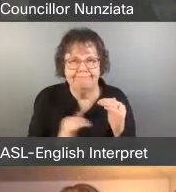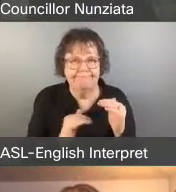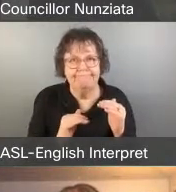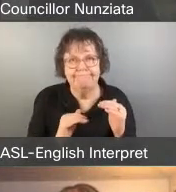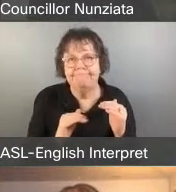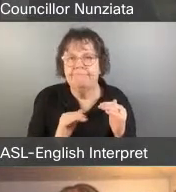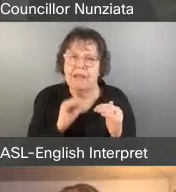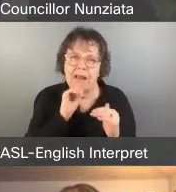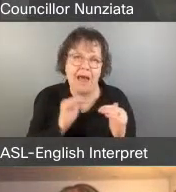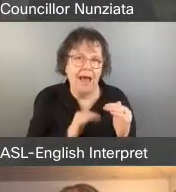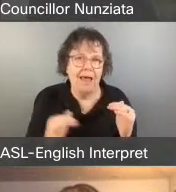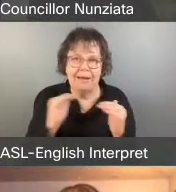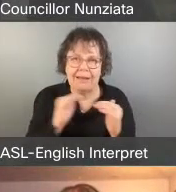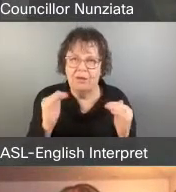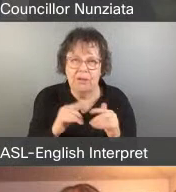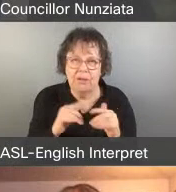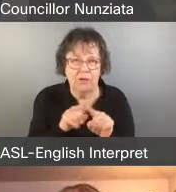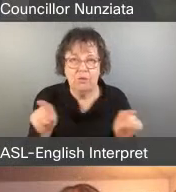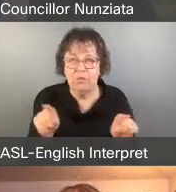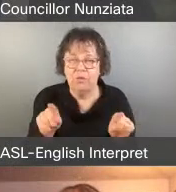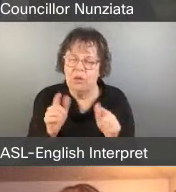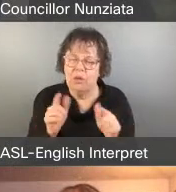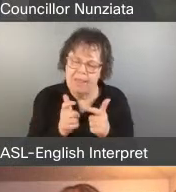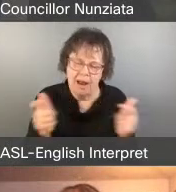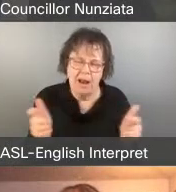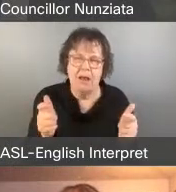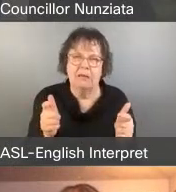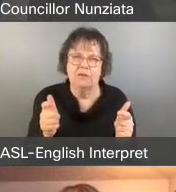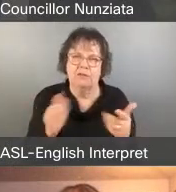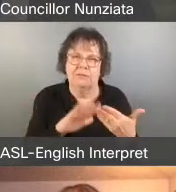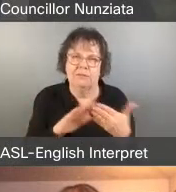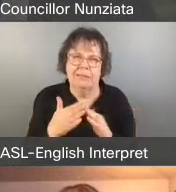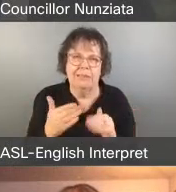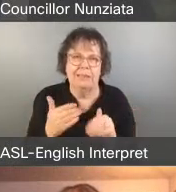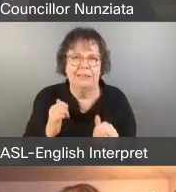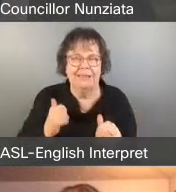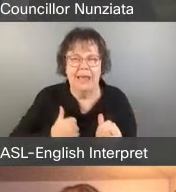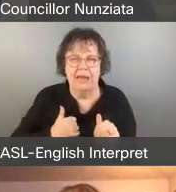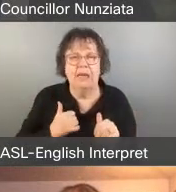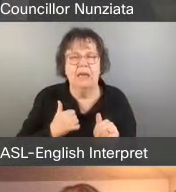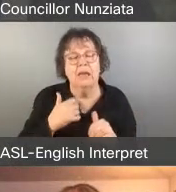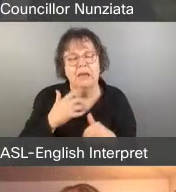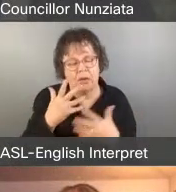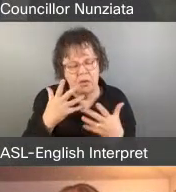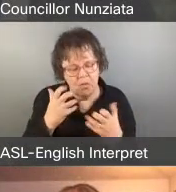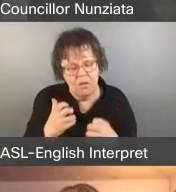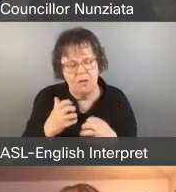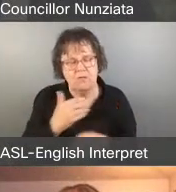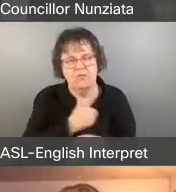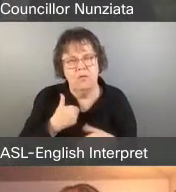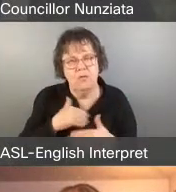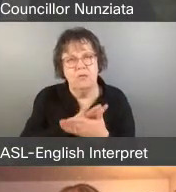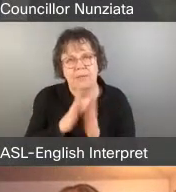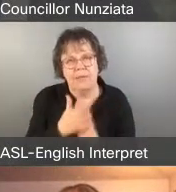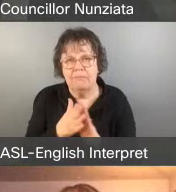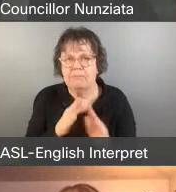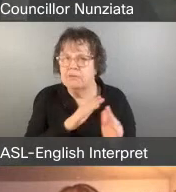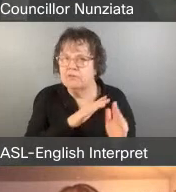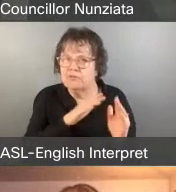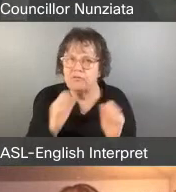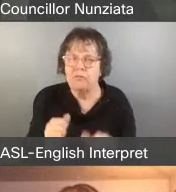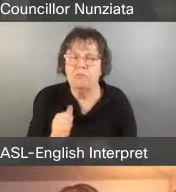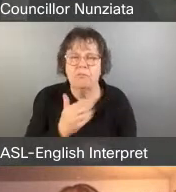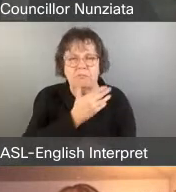in the largest city in Canada, you yield great power to make our ambitions a reality to make Toronto a better, more resilient and healthy place to live.